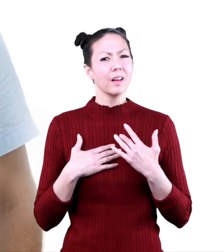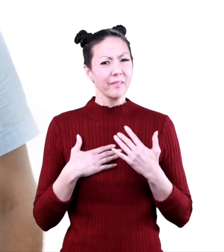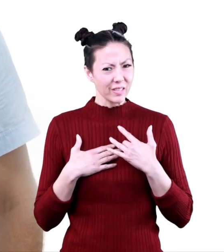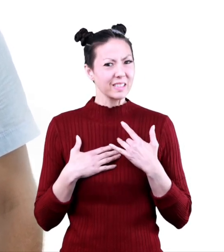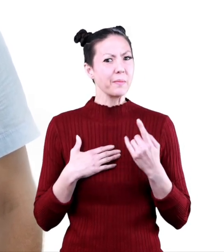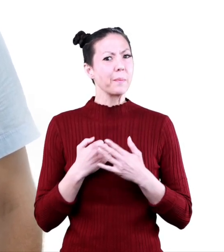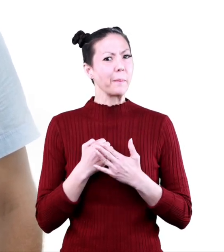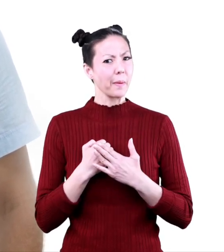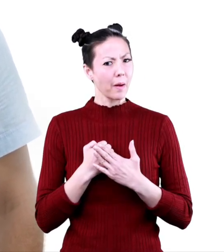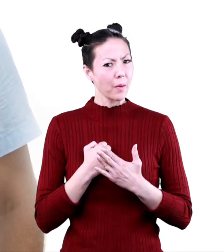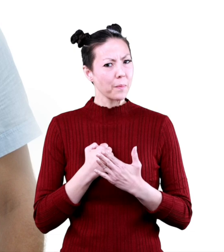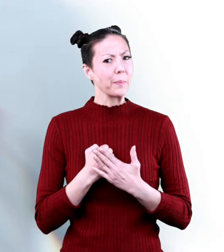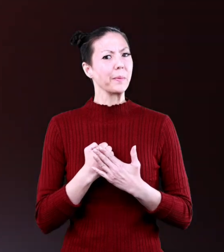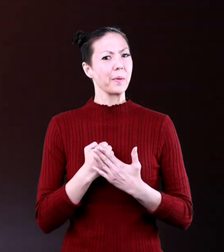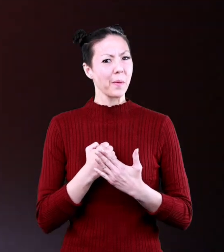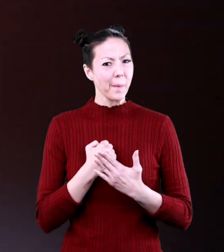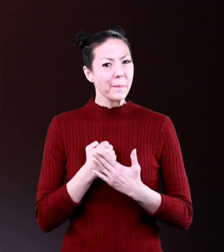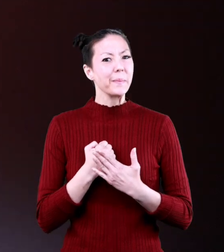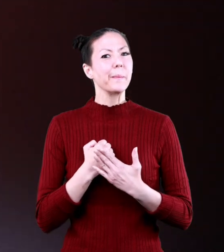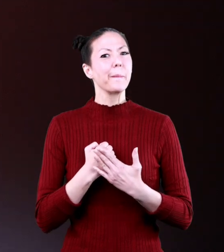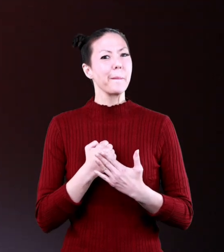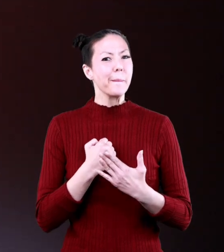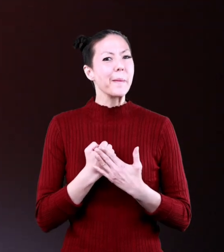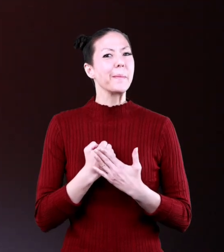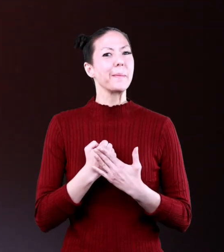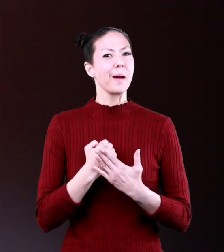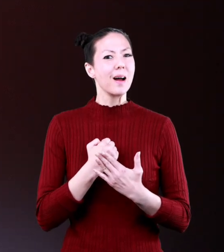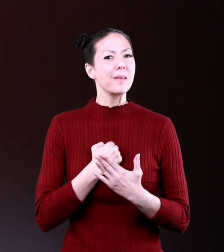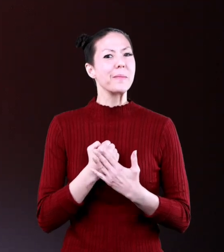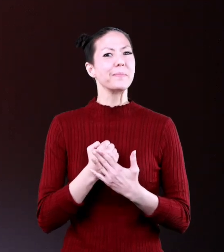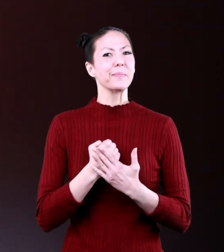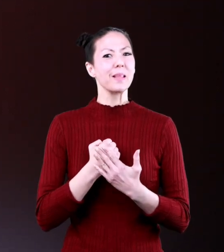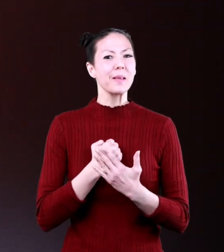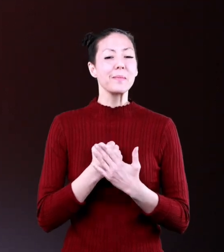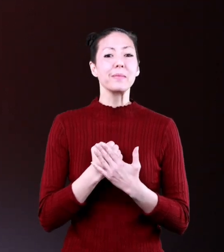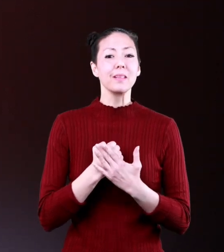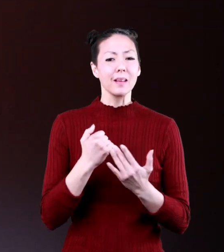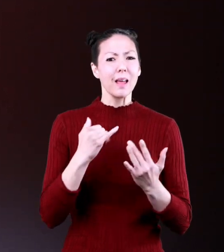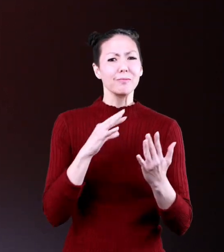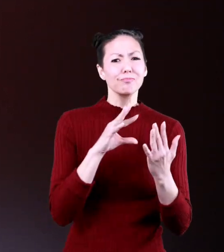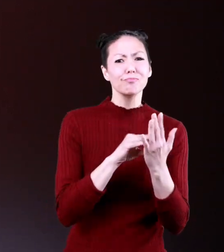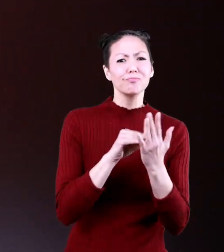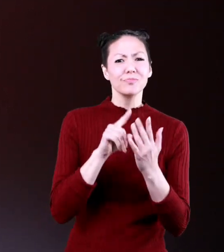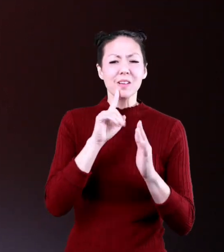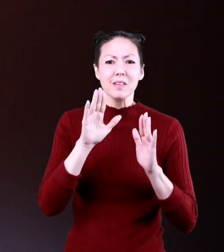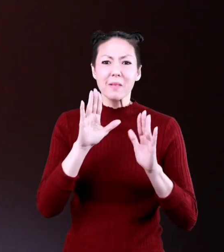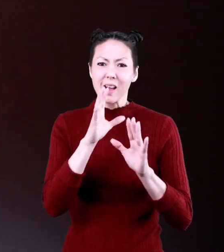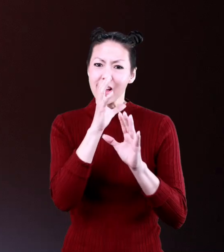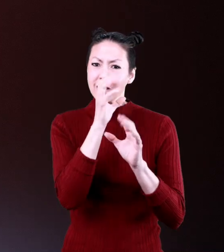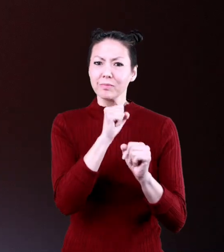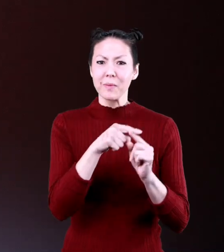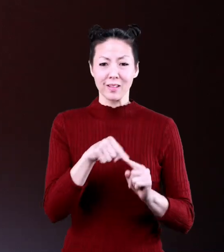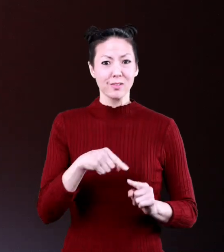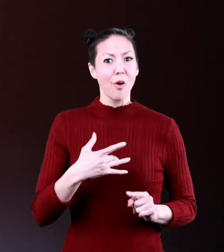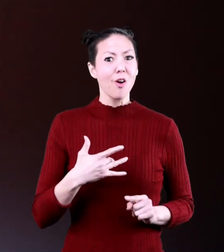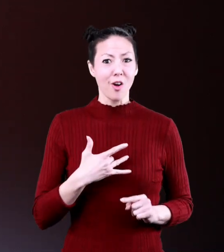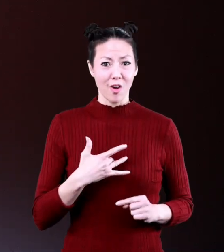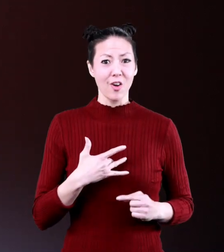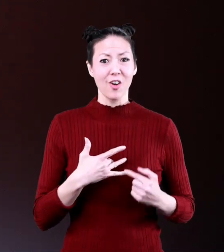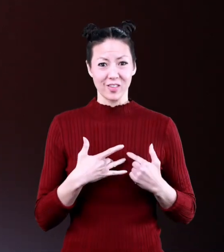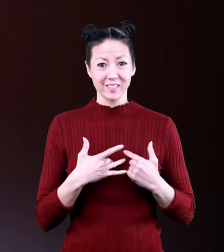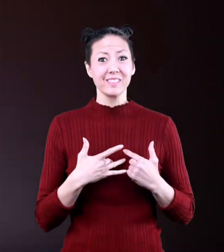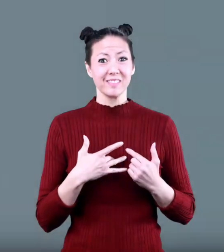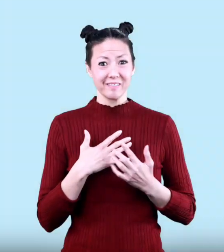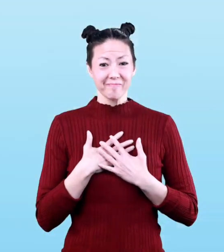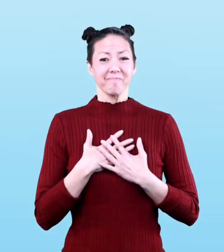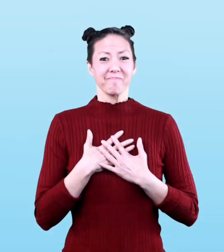do you feel something it is your beating heart let's learn some amazing facts about the heart and how it